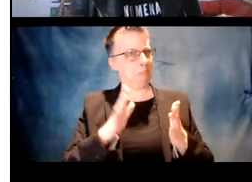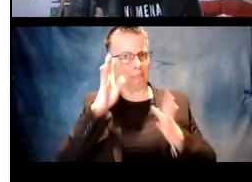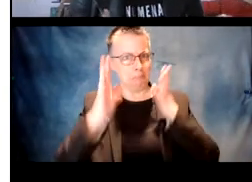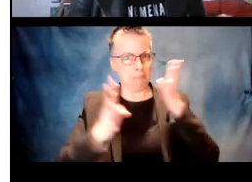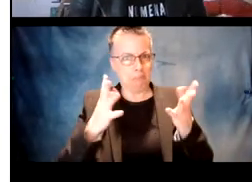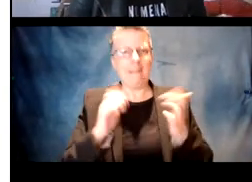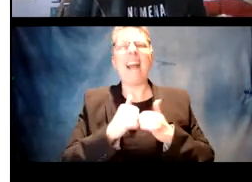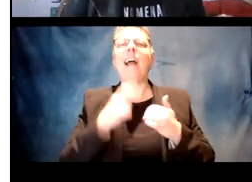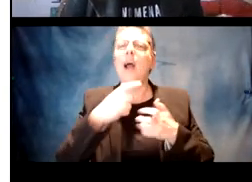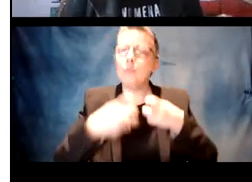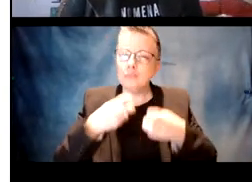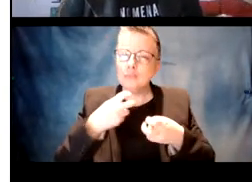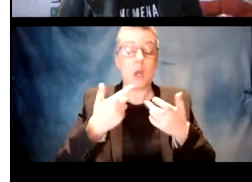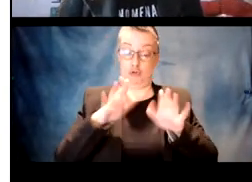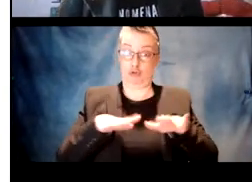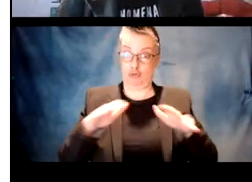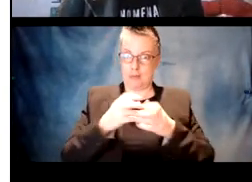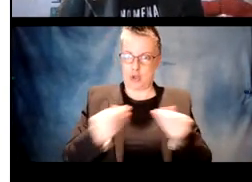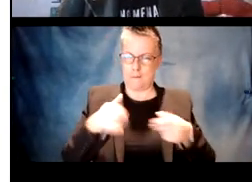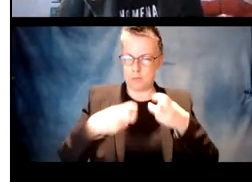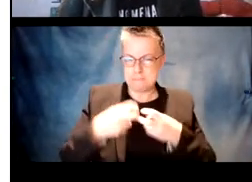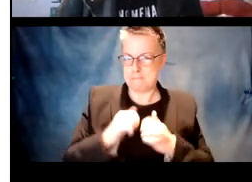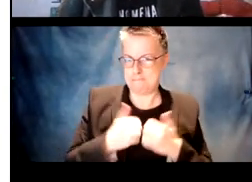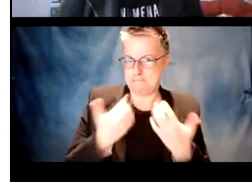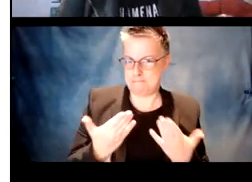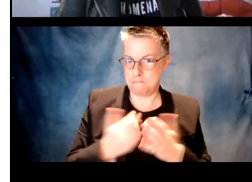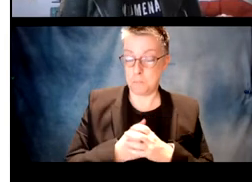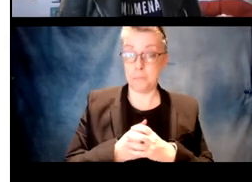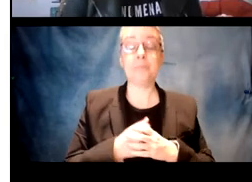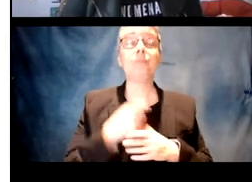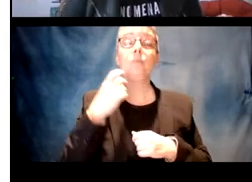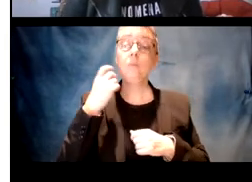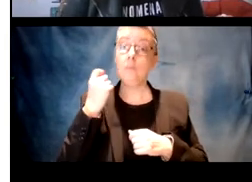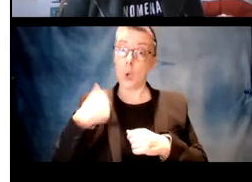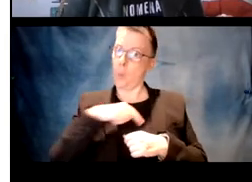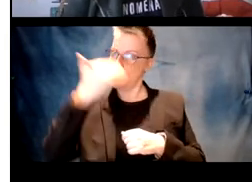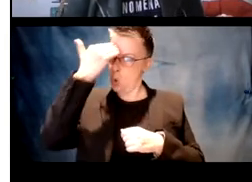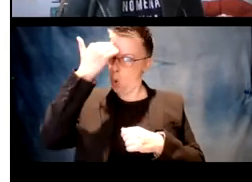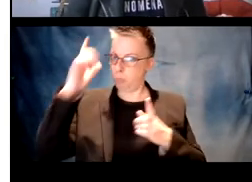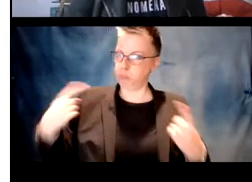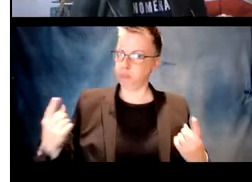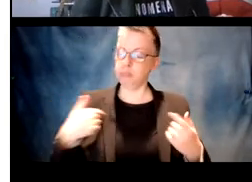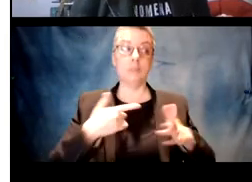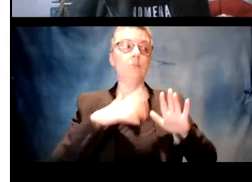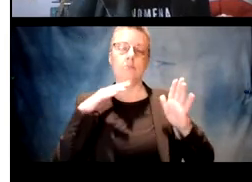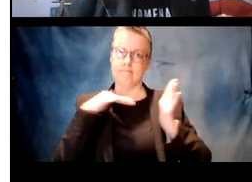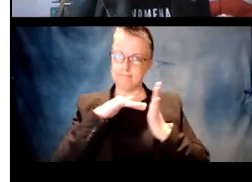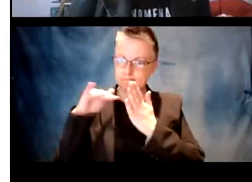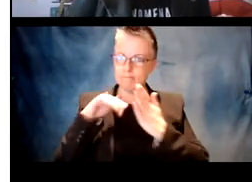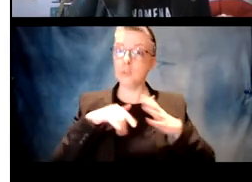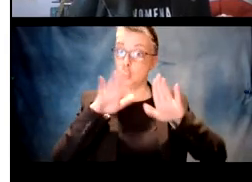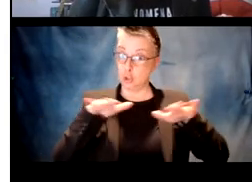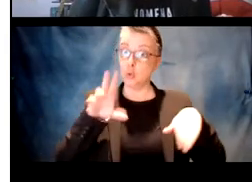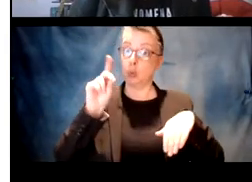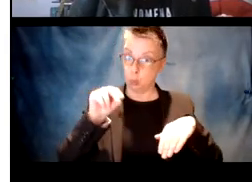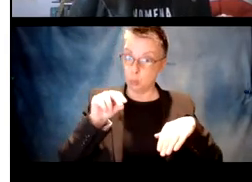that they've heard. Right. So how do we, how do children solve that problem. And the way